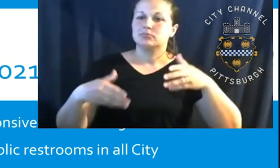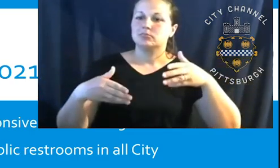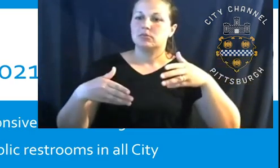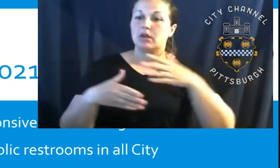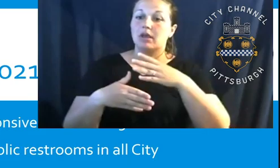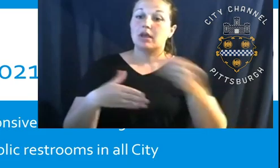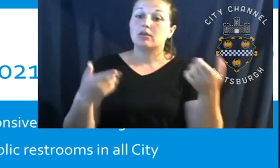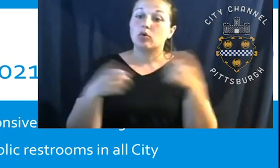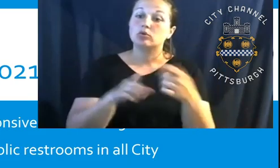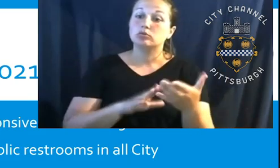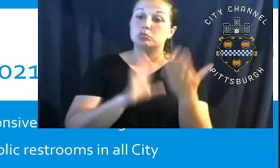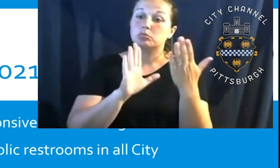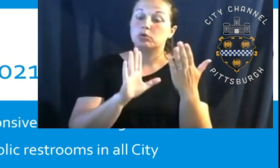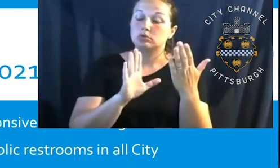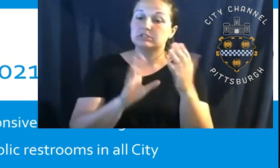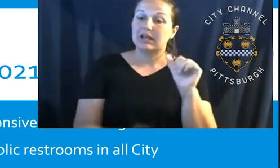There are some things that,